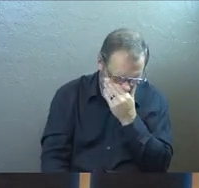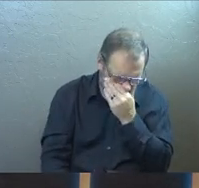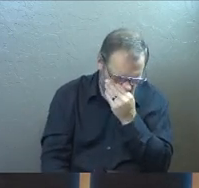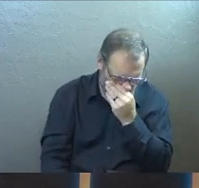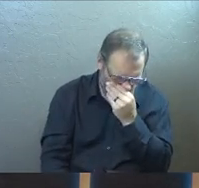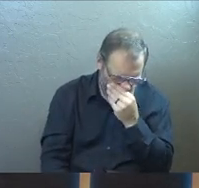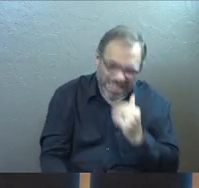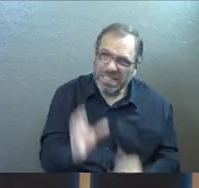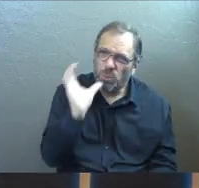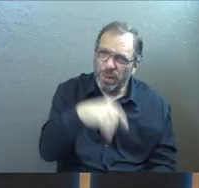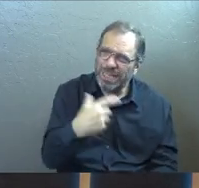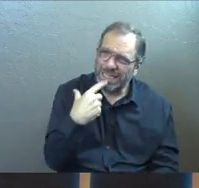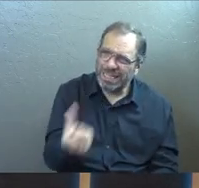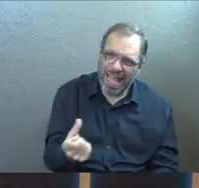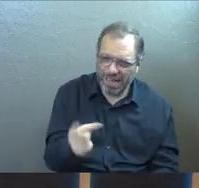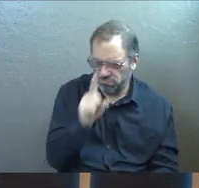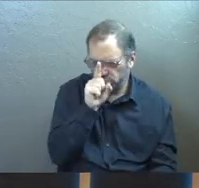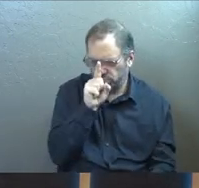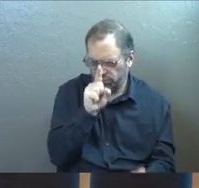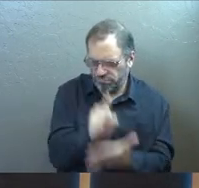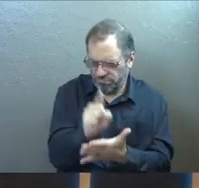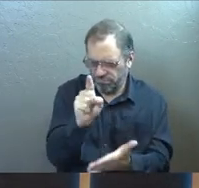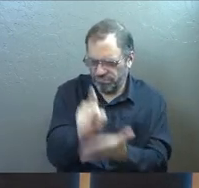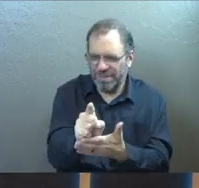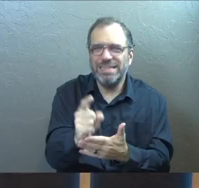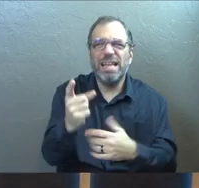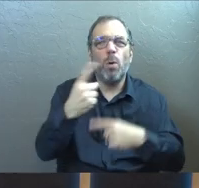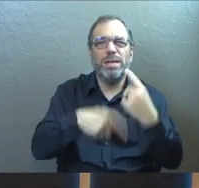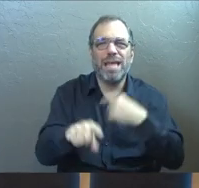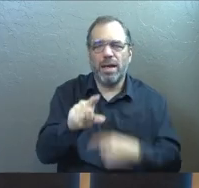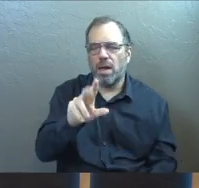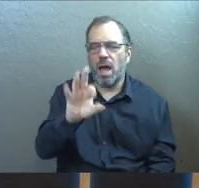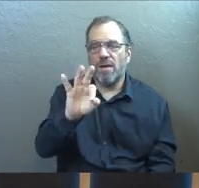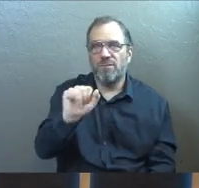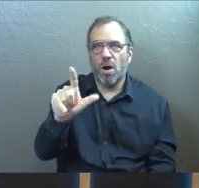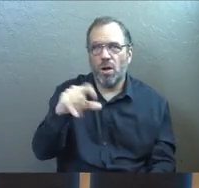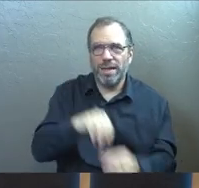It's weird to say fall in love with Jesus. And I know that.